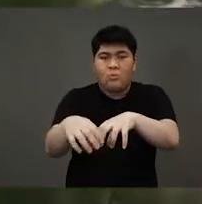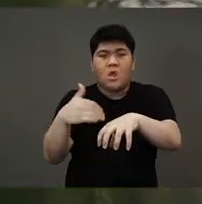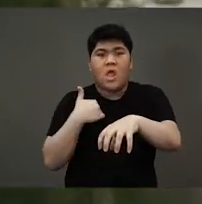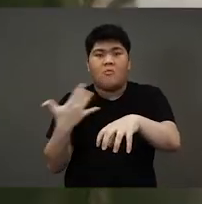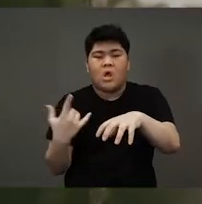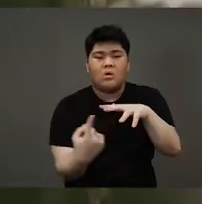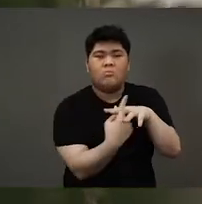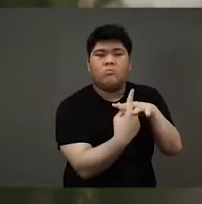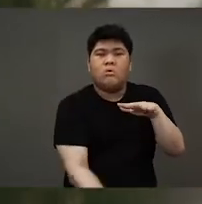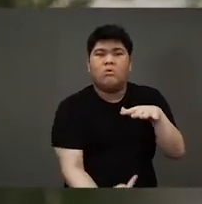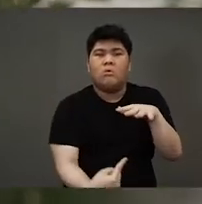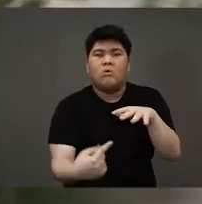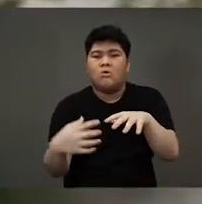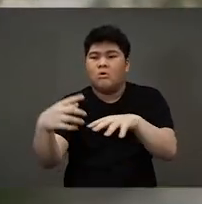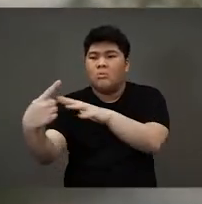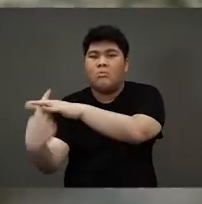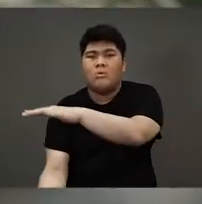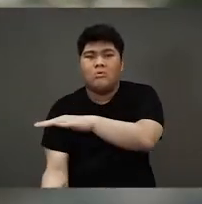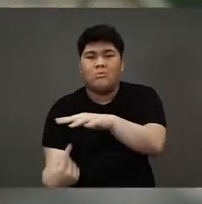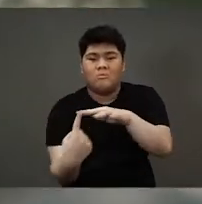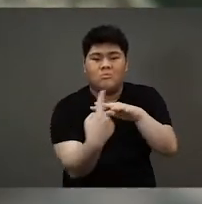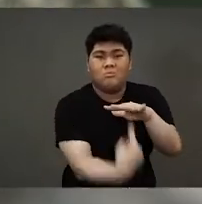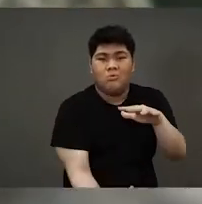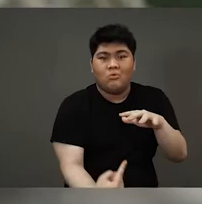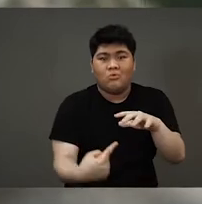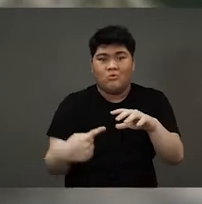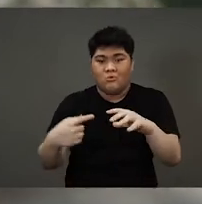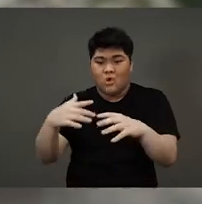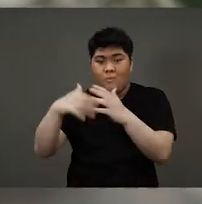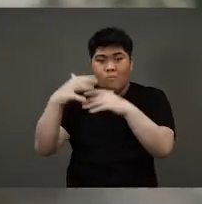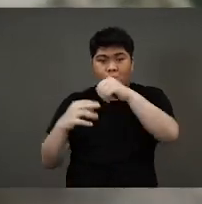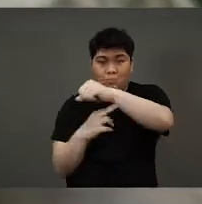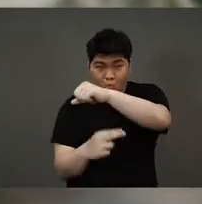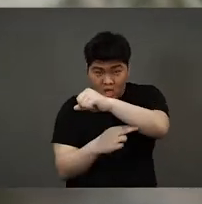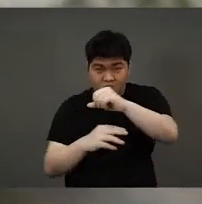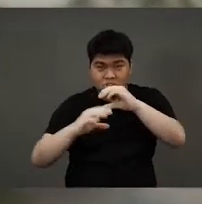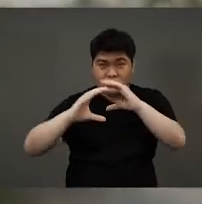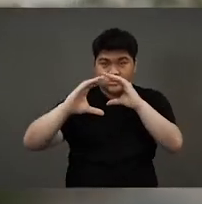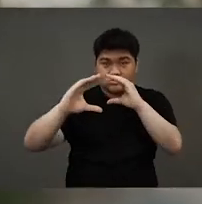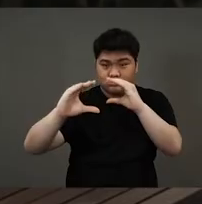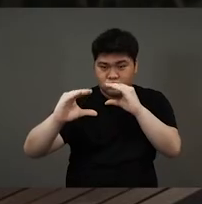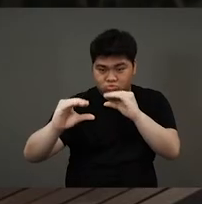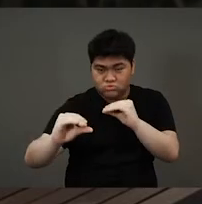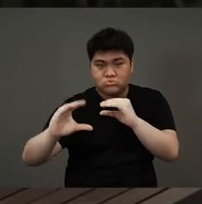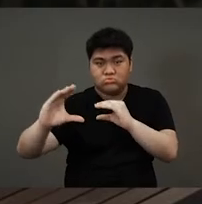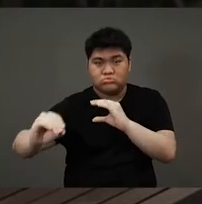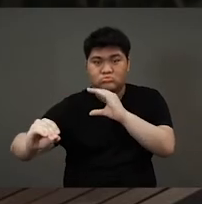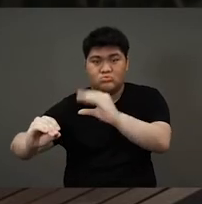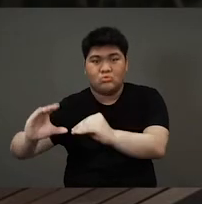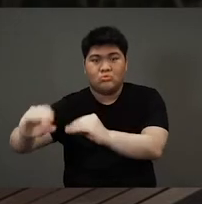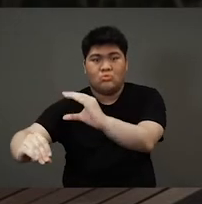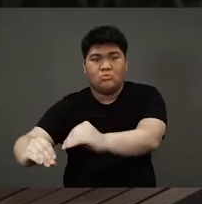water, another stone or rock would disappear. The bridge was disappearing. The stones